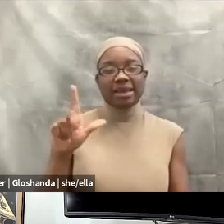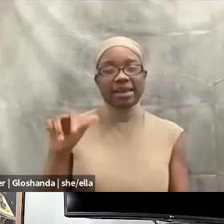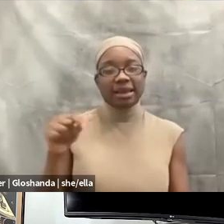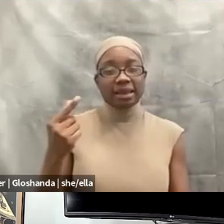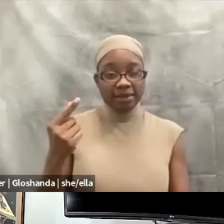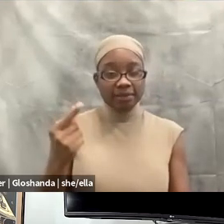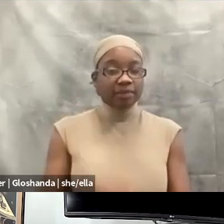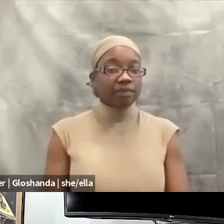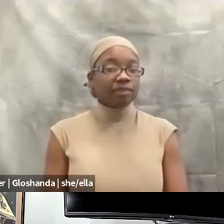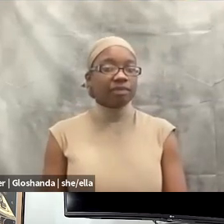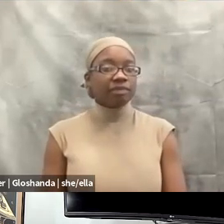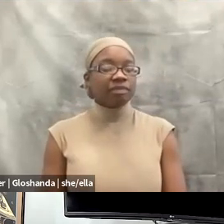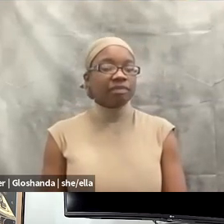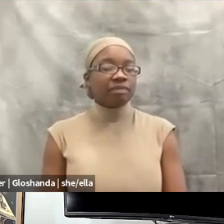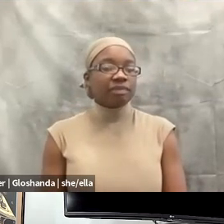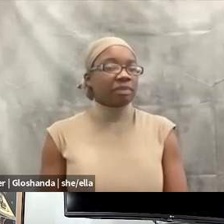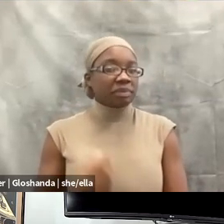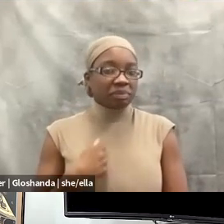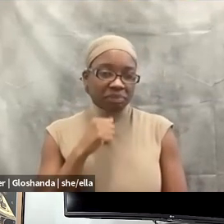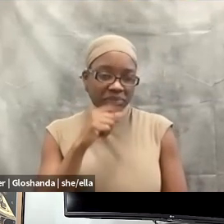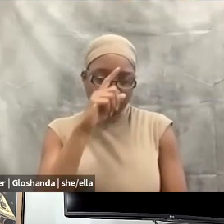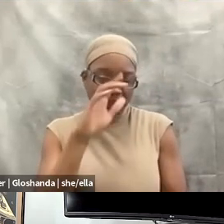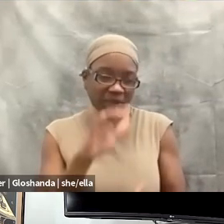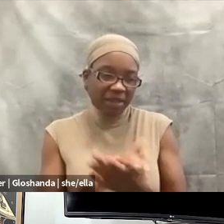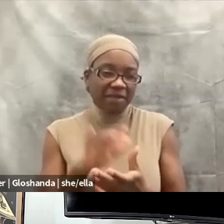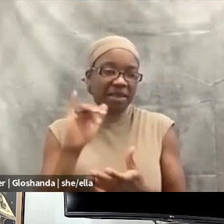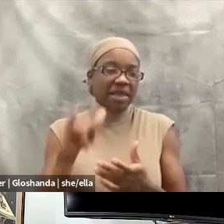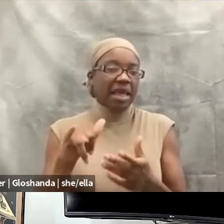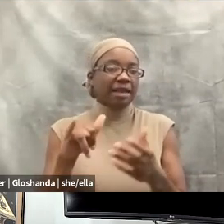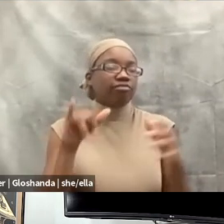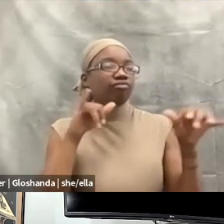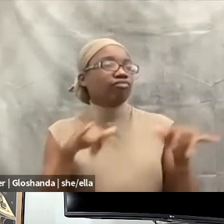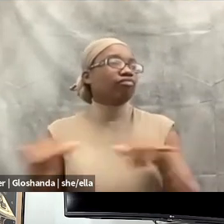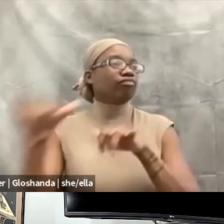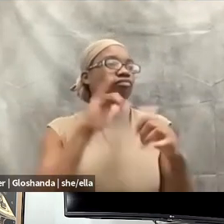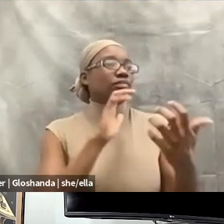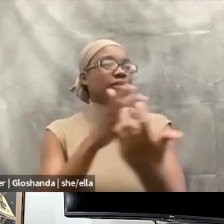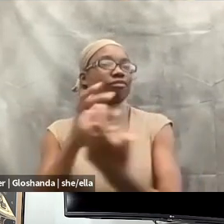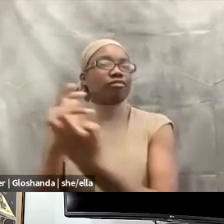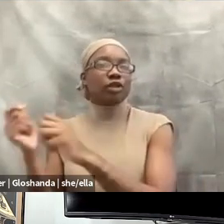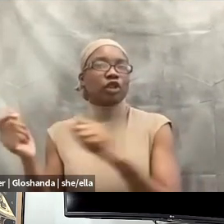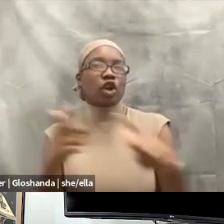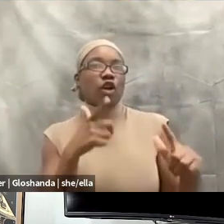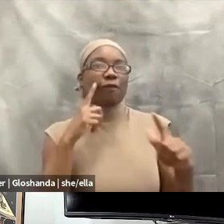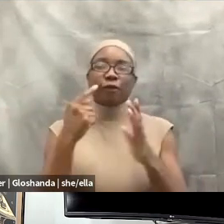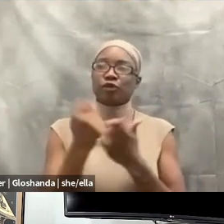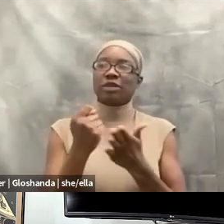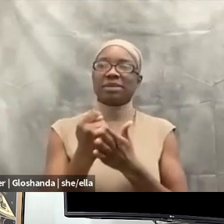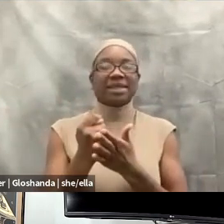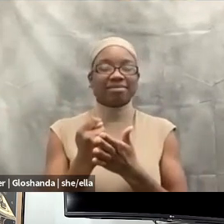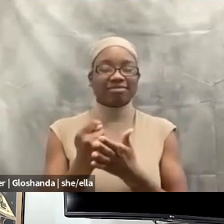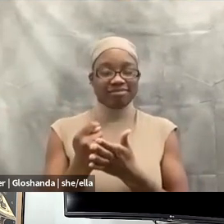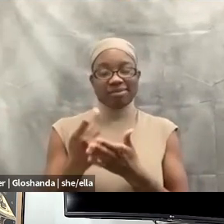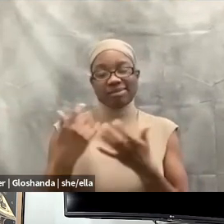I just don't believe in like the whole cookie cutter treatment modality. And so I'm at a place in my life